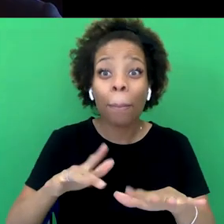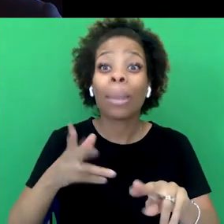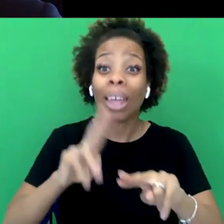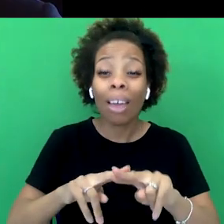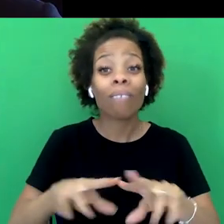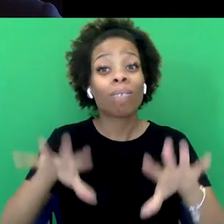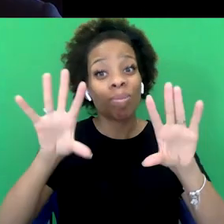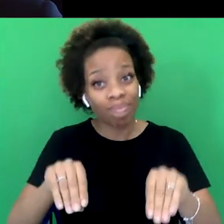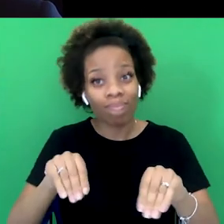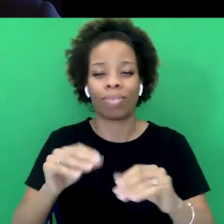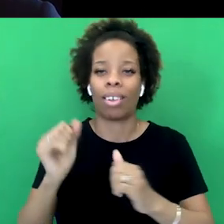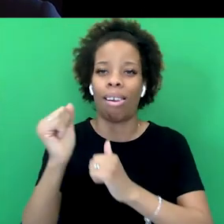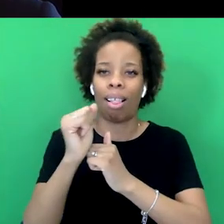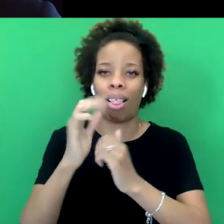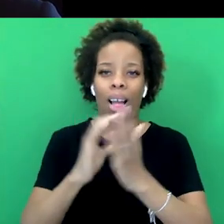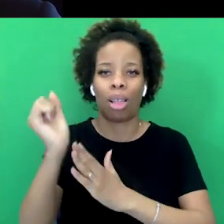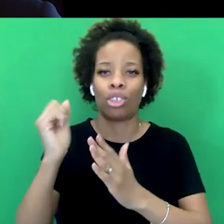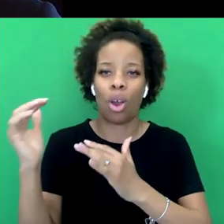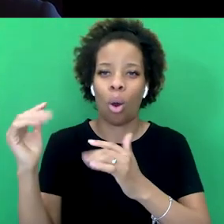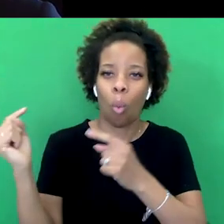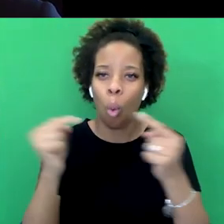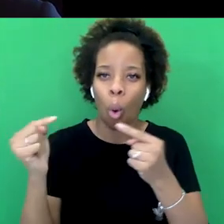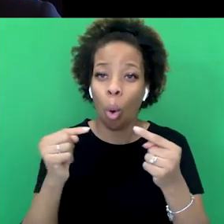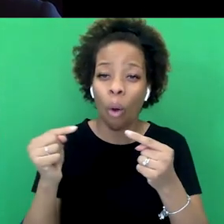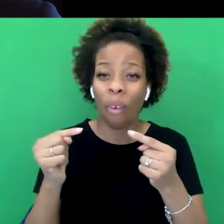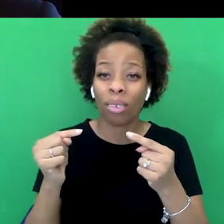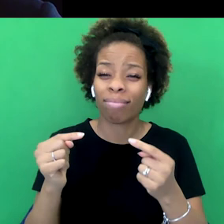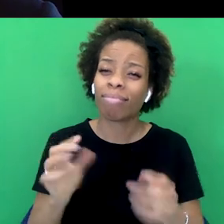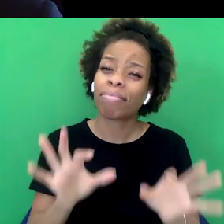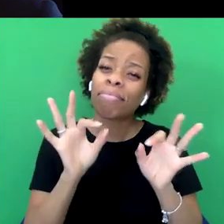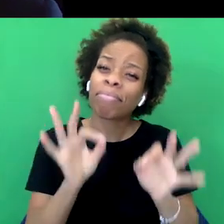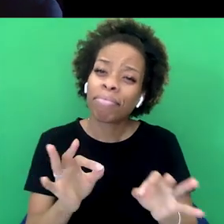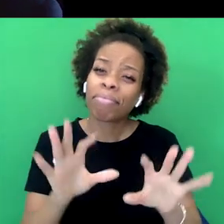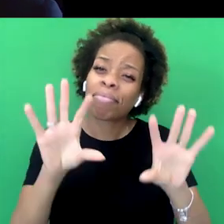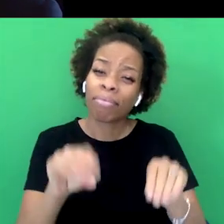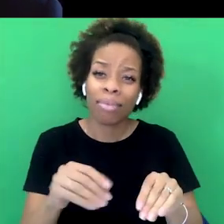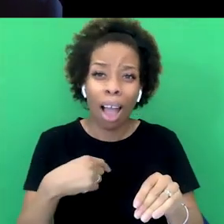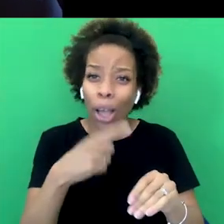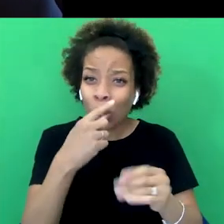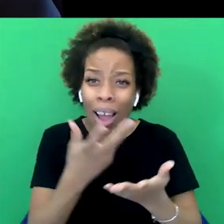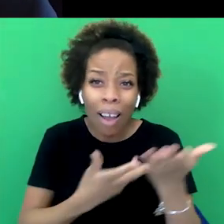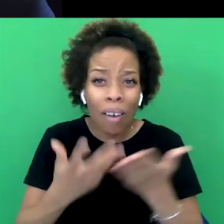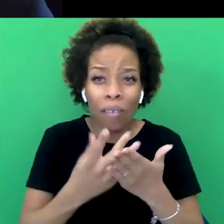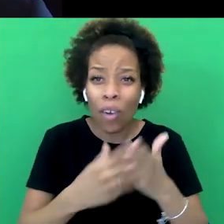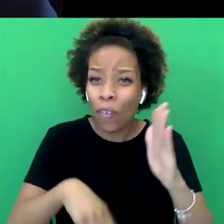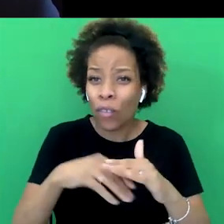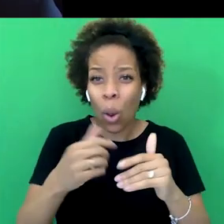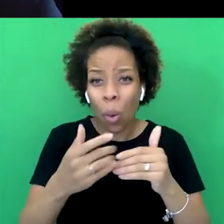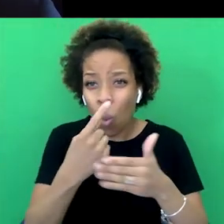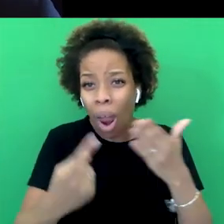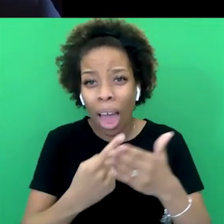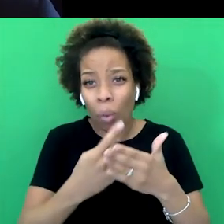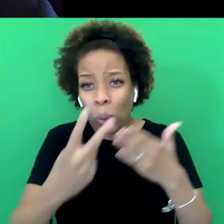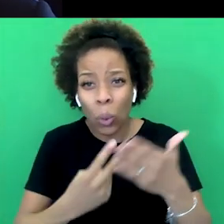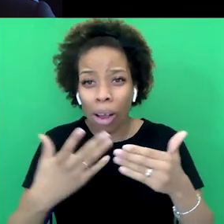I think that's a perfect way to end the conversation. Thank you so much. I could have talked to you for another hour. No, thank you. And I want to tell people